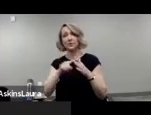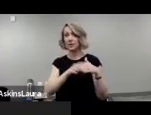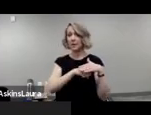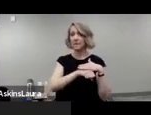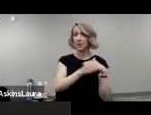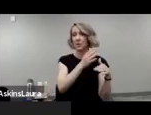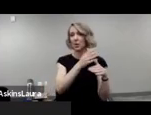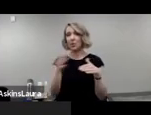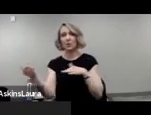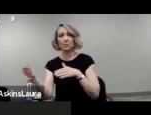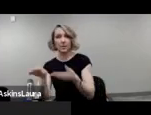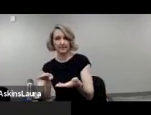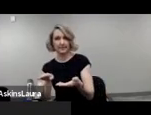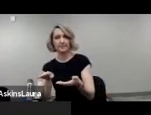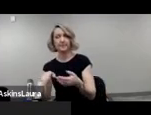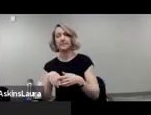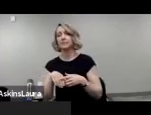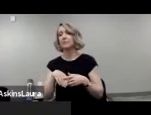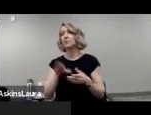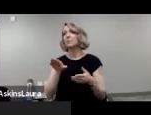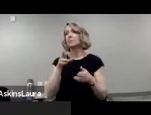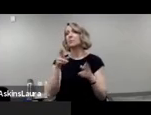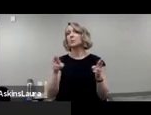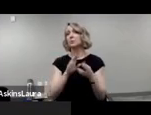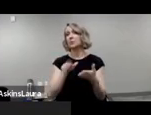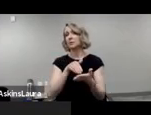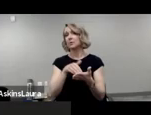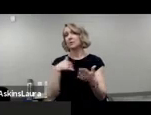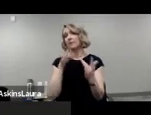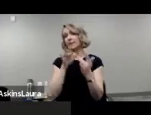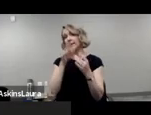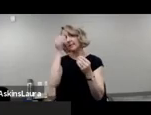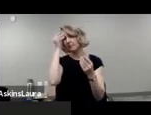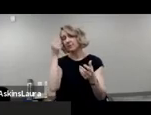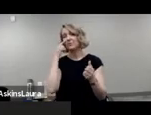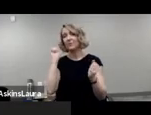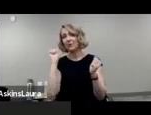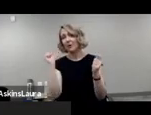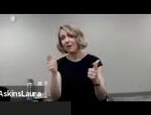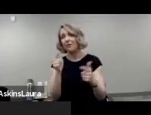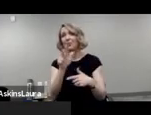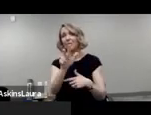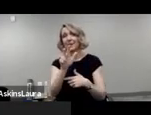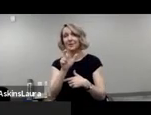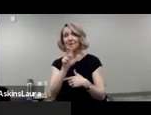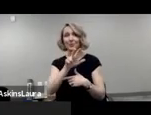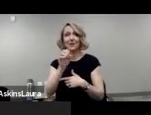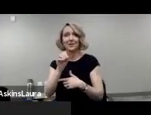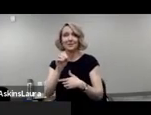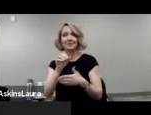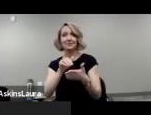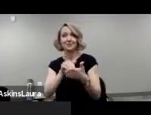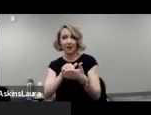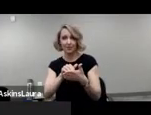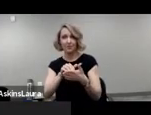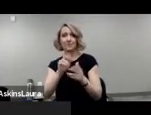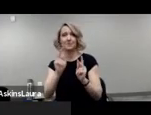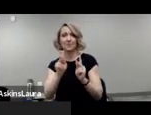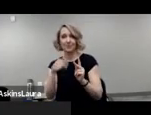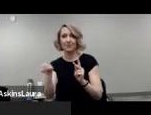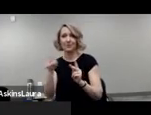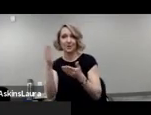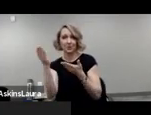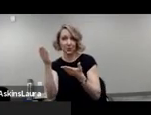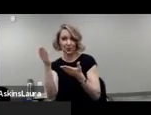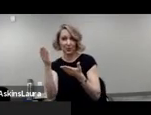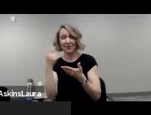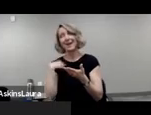Regional centers have contact information for all 330,000 people that they serve, and I